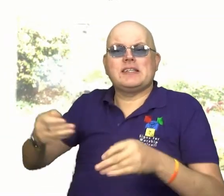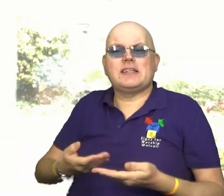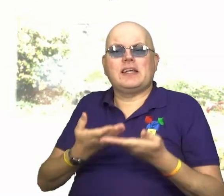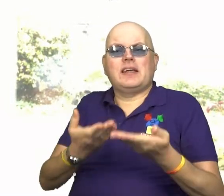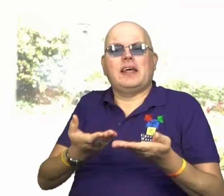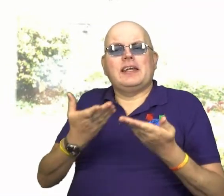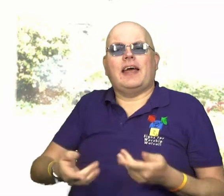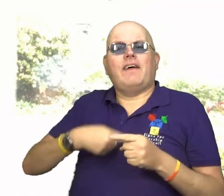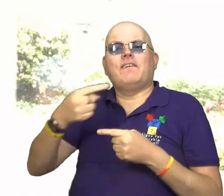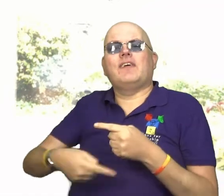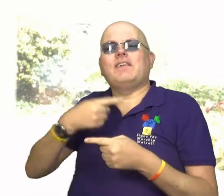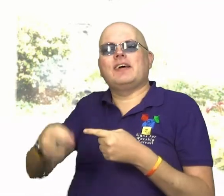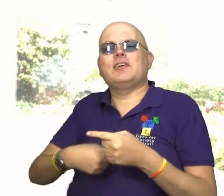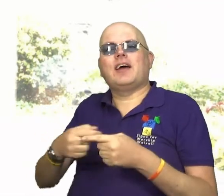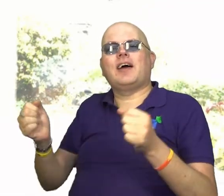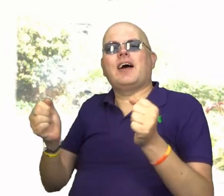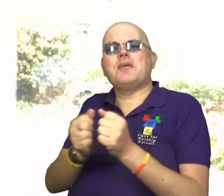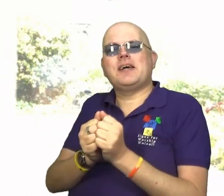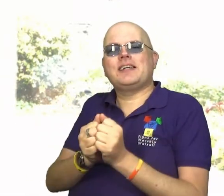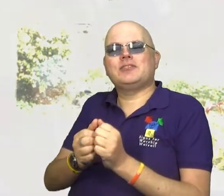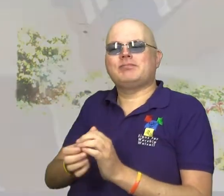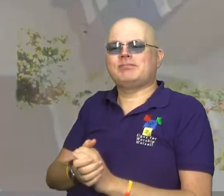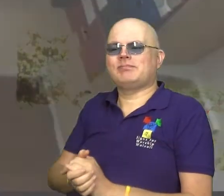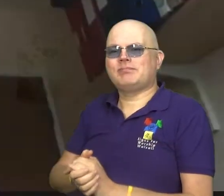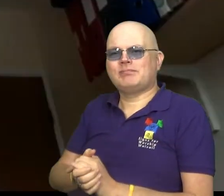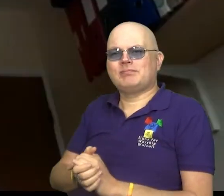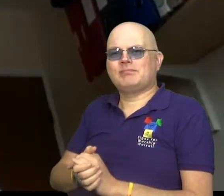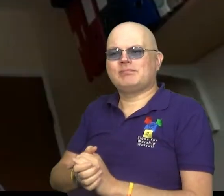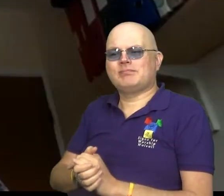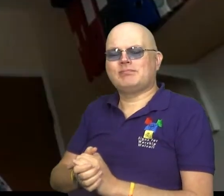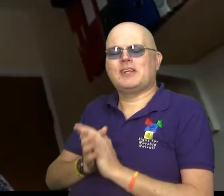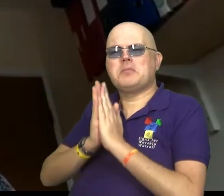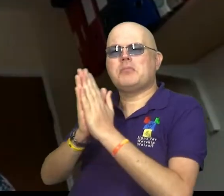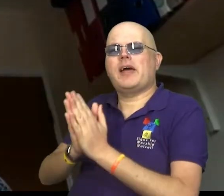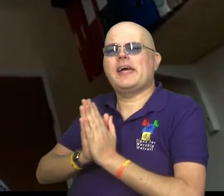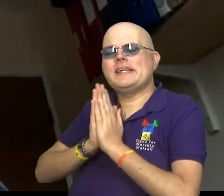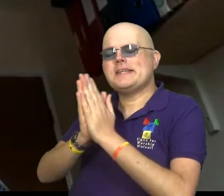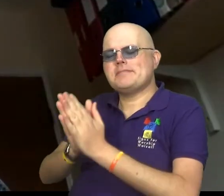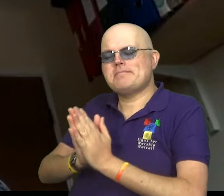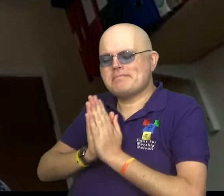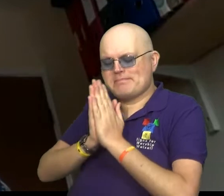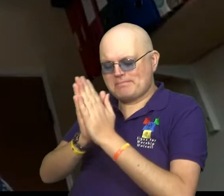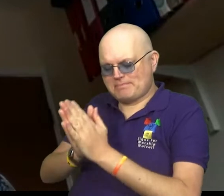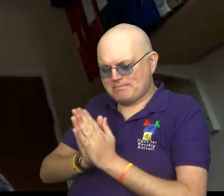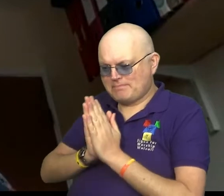peace, now and forever. Amen. Let us pray.